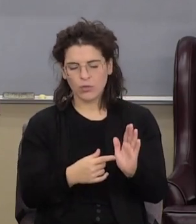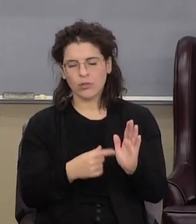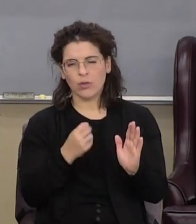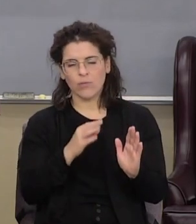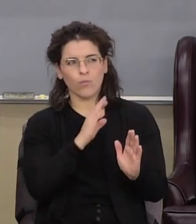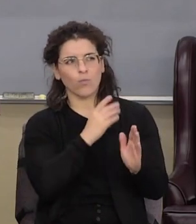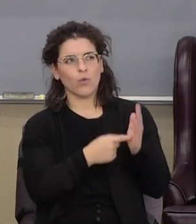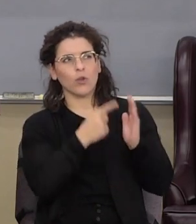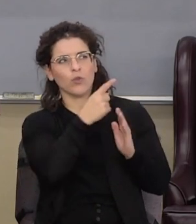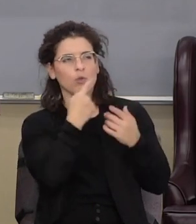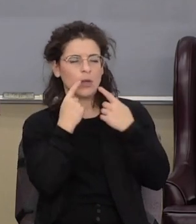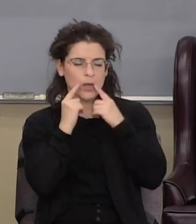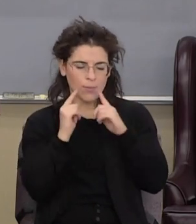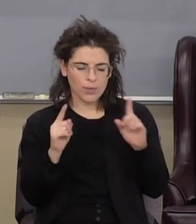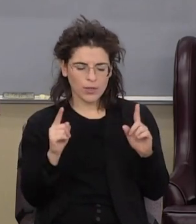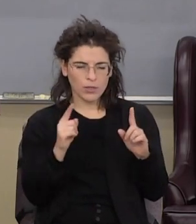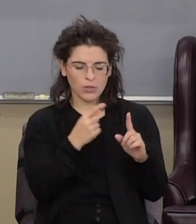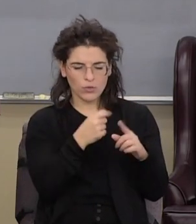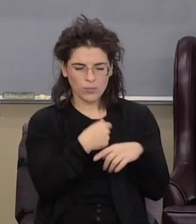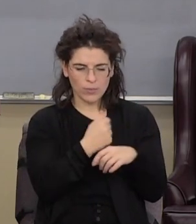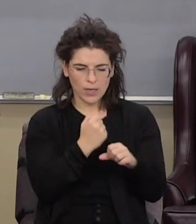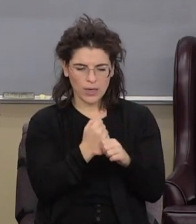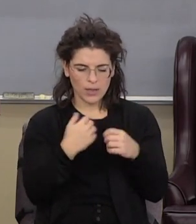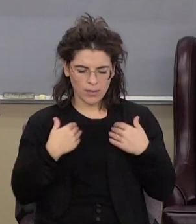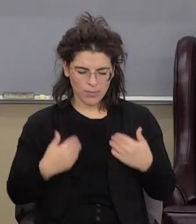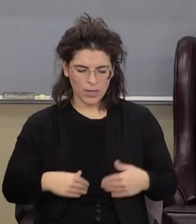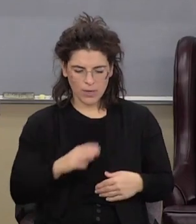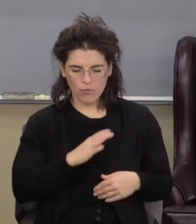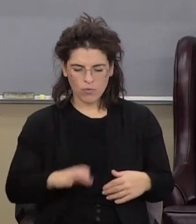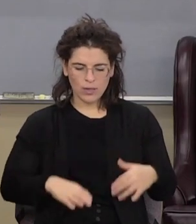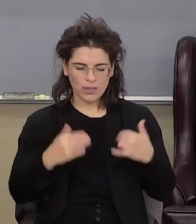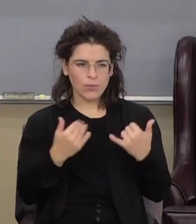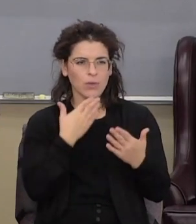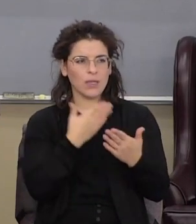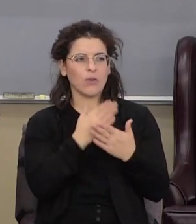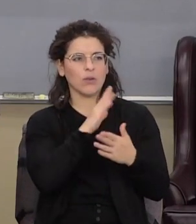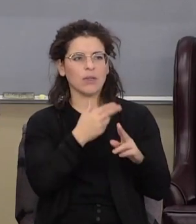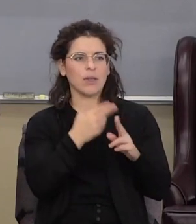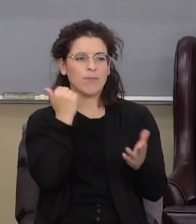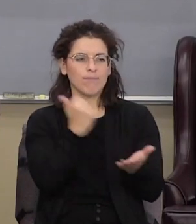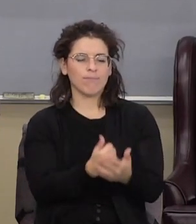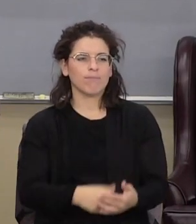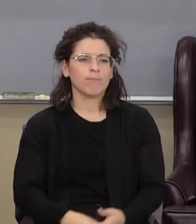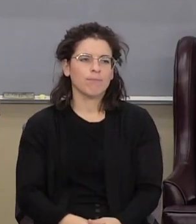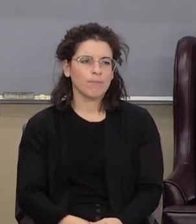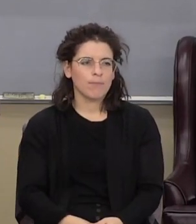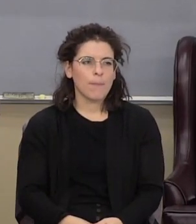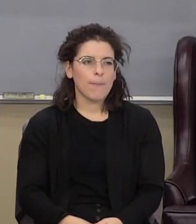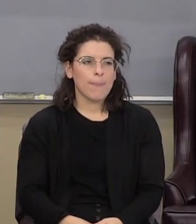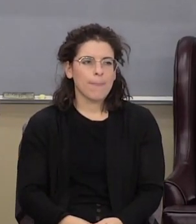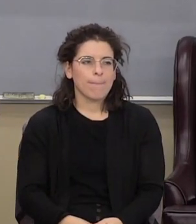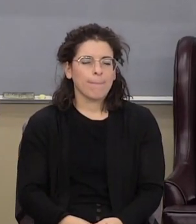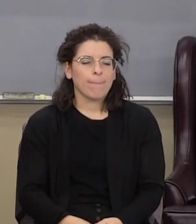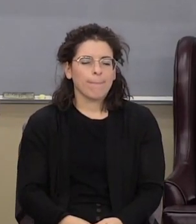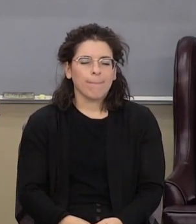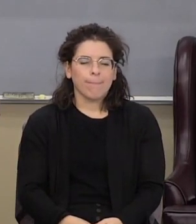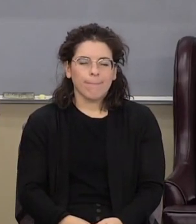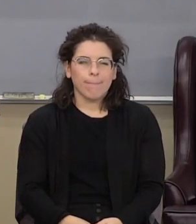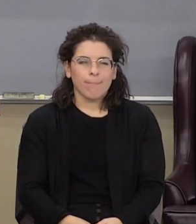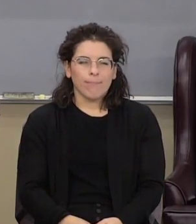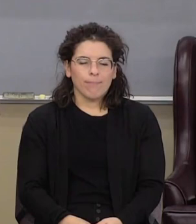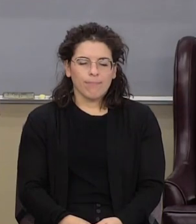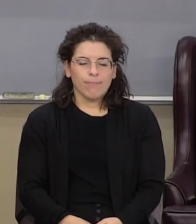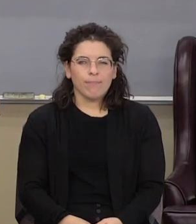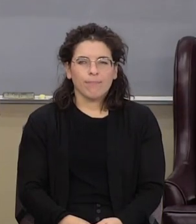of what you're accomplishing as you form the body of Christ today. We thank you in his name. Amen. You know, we've been talking with you the